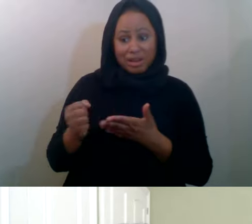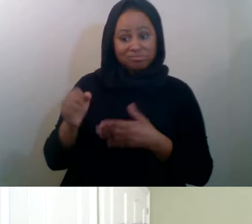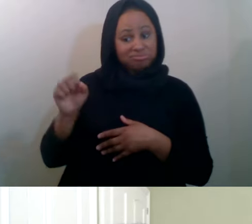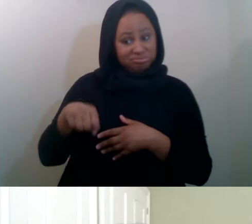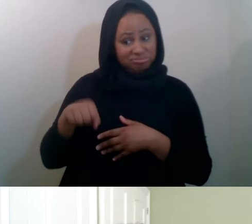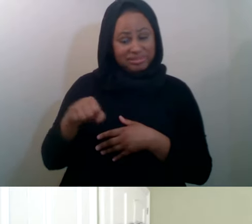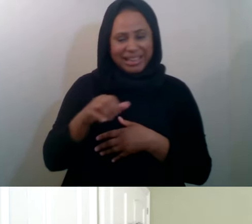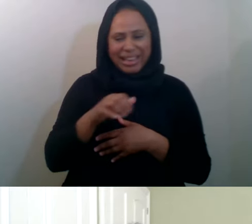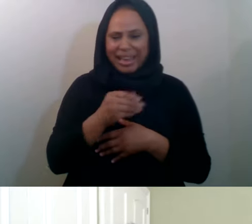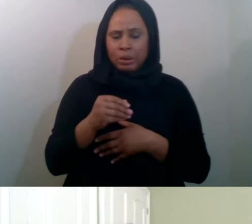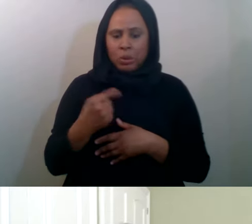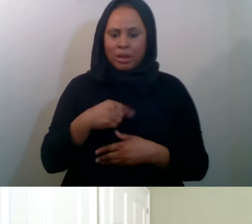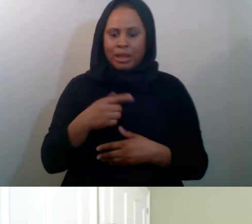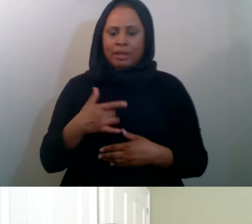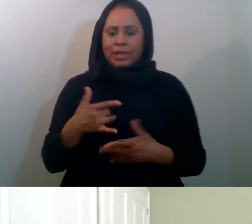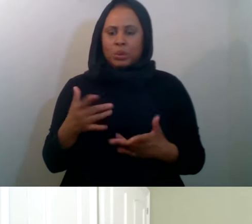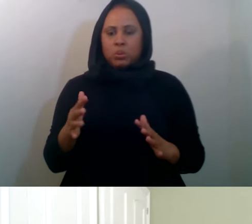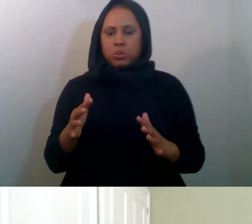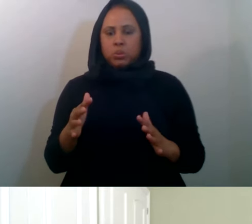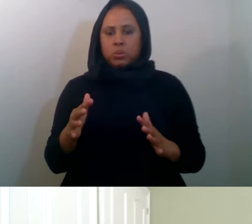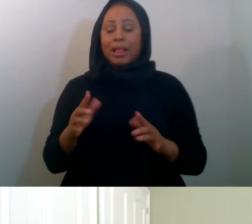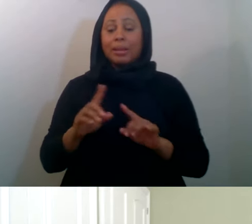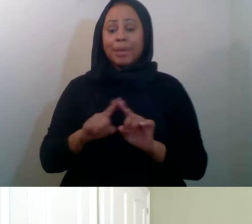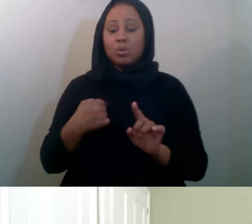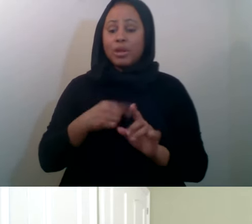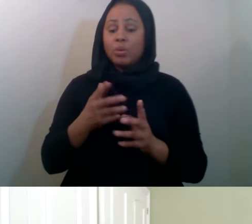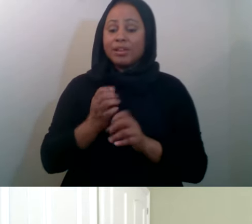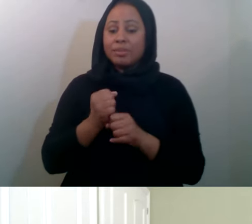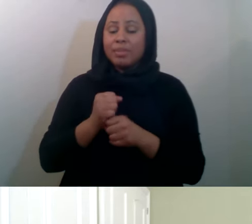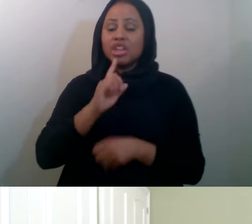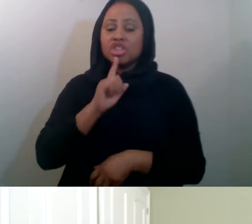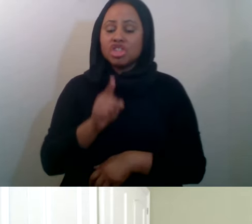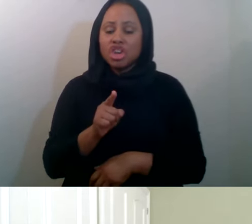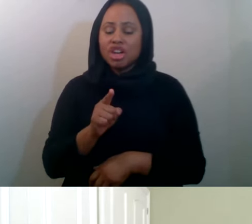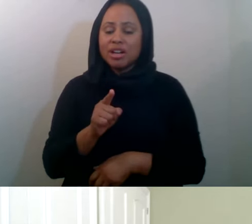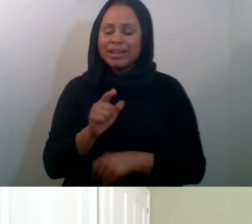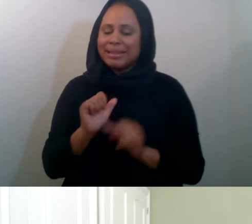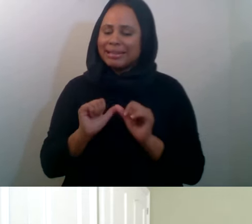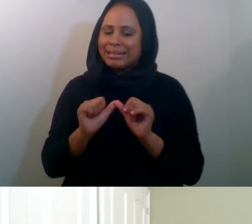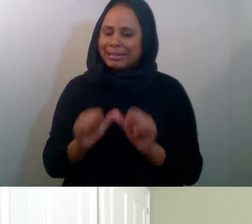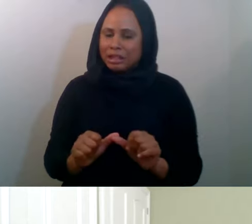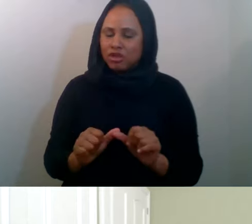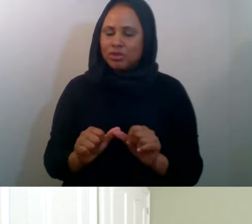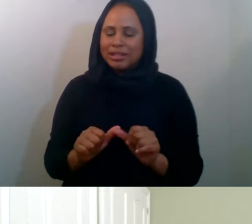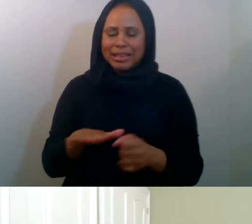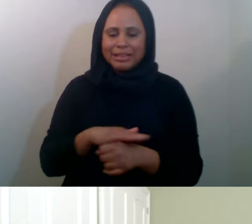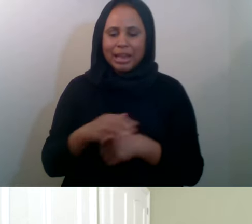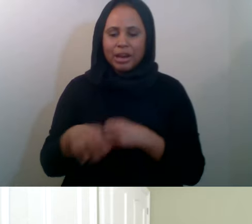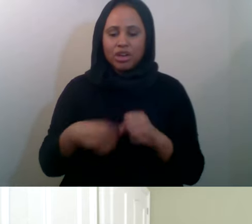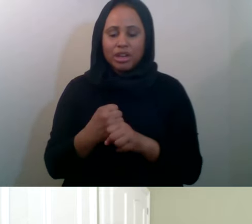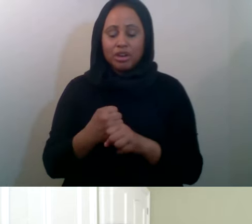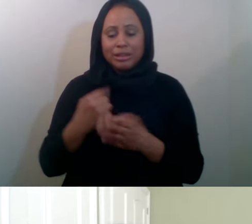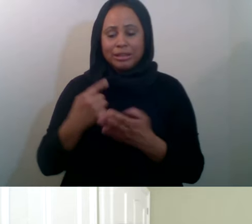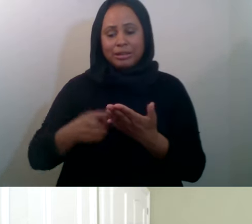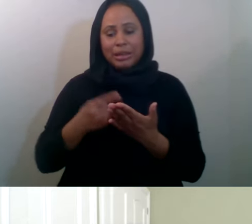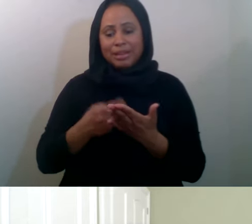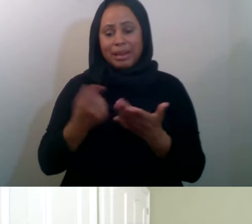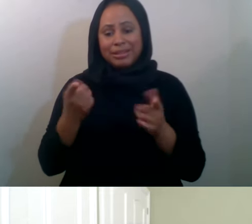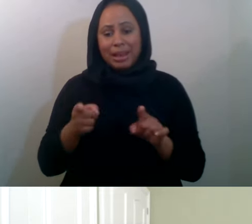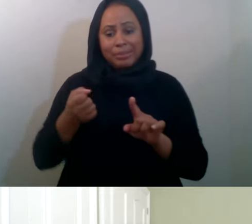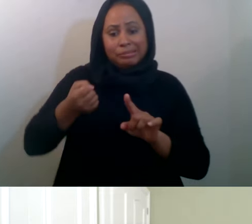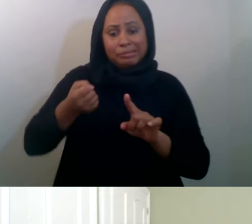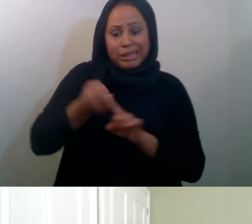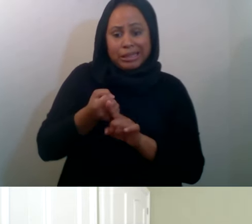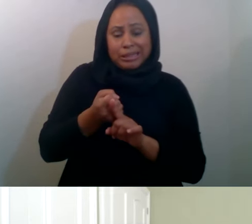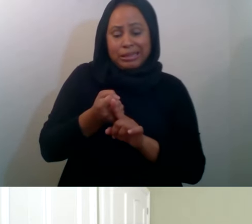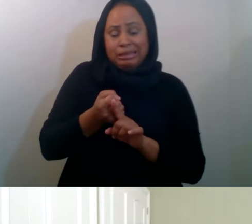that was a very nervous time. So we want to make sure that it lasts the entire year because you will get situations like COVID that